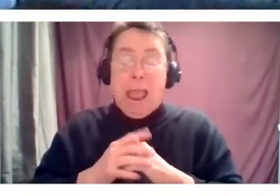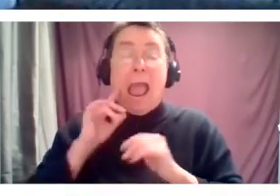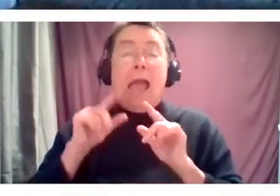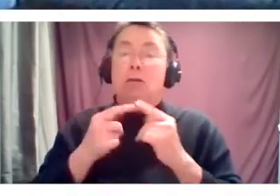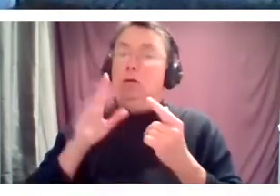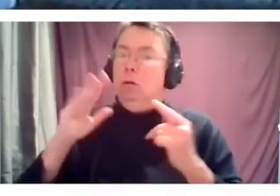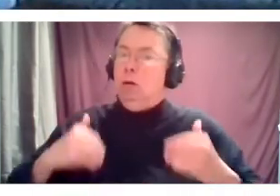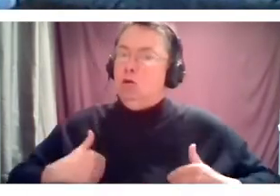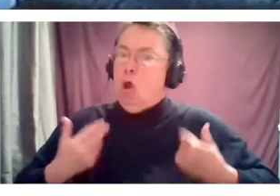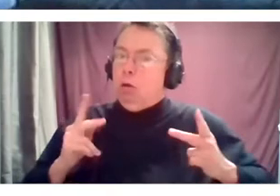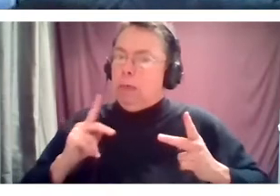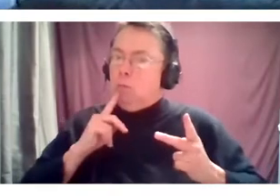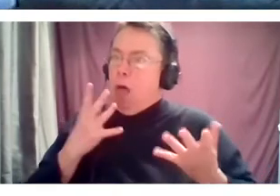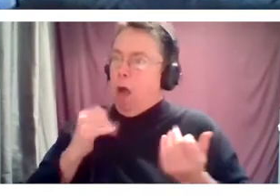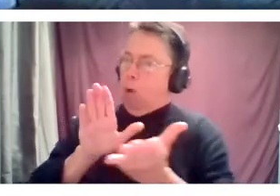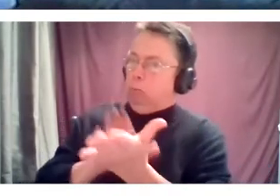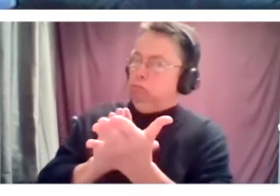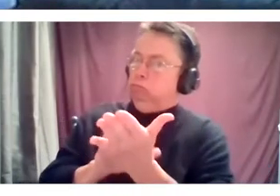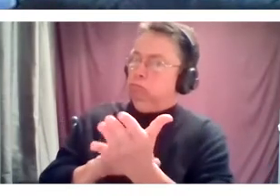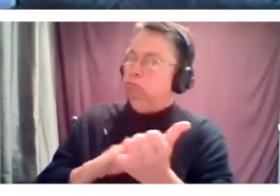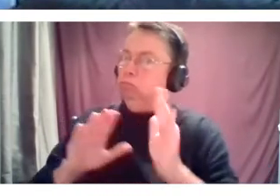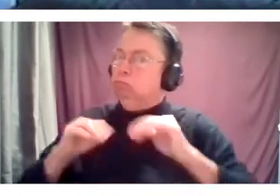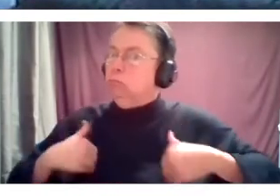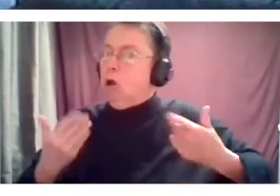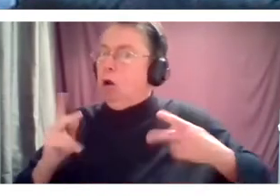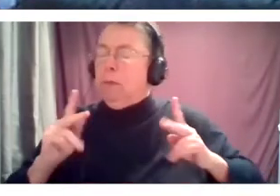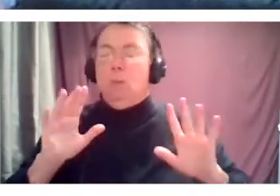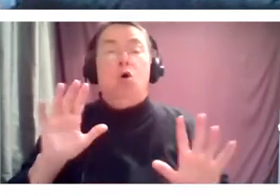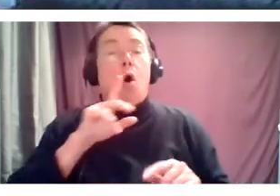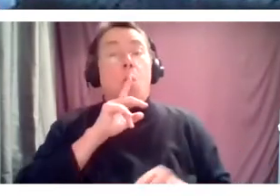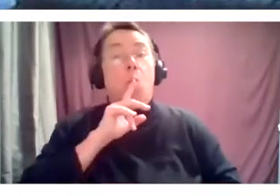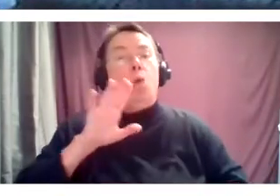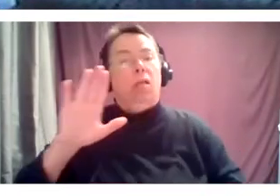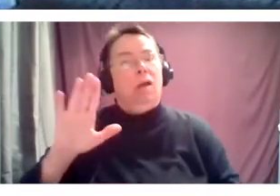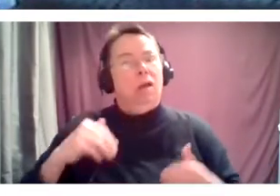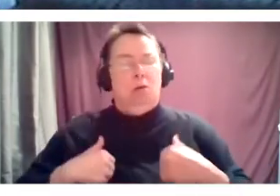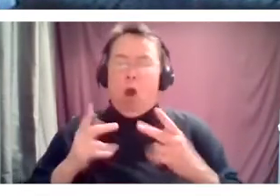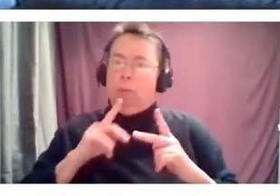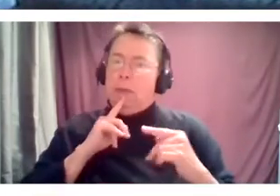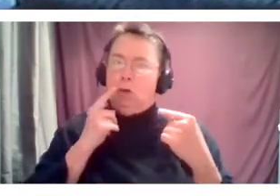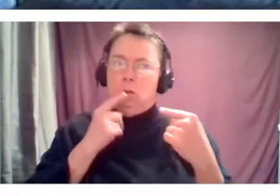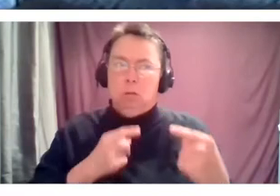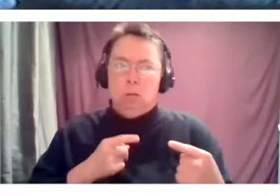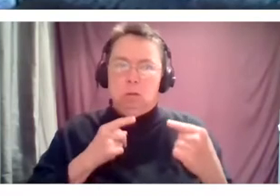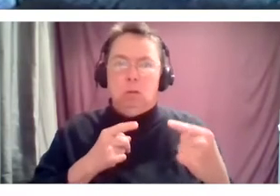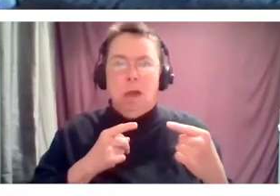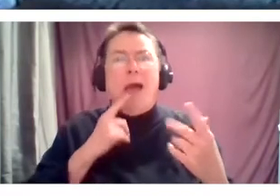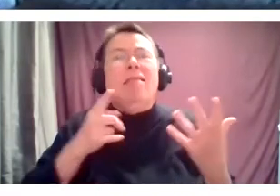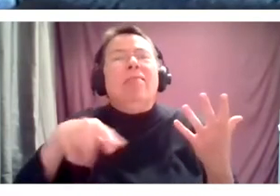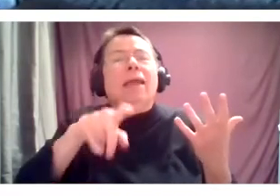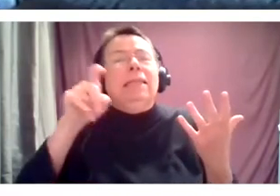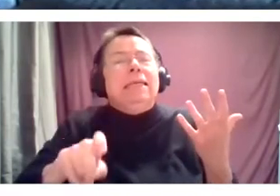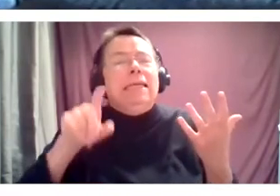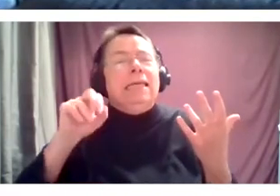people, who are really, also really struggling during this time and need their arts, and many of